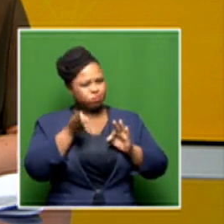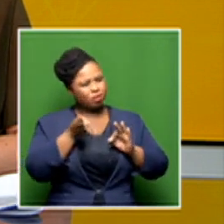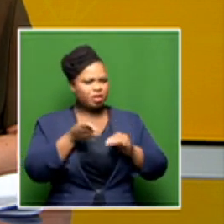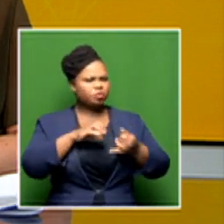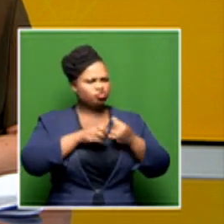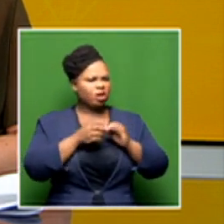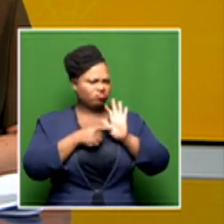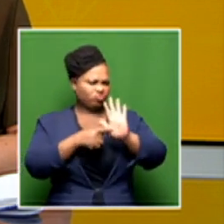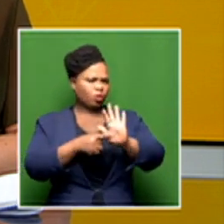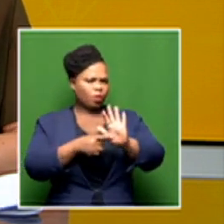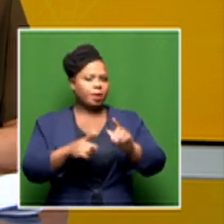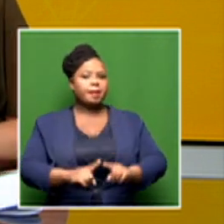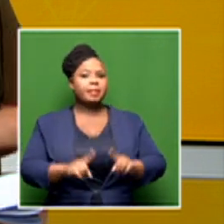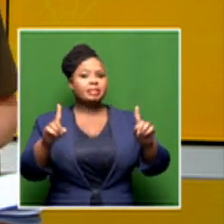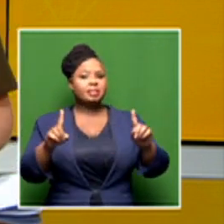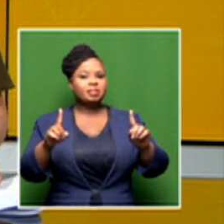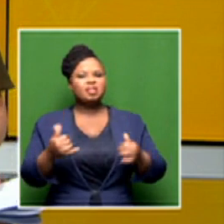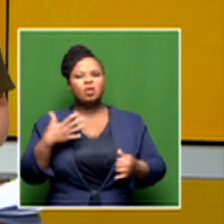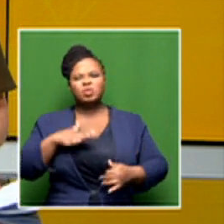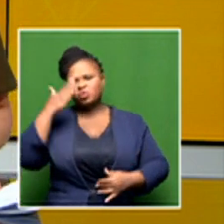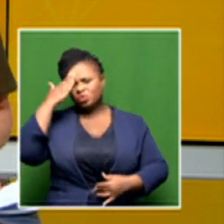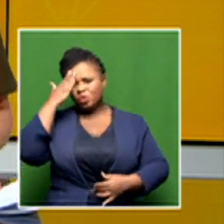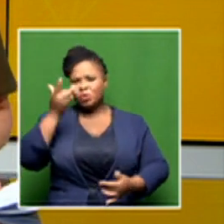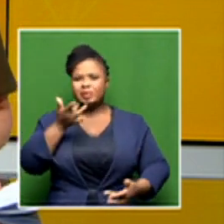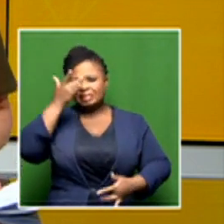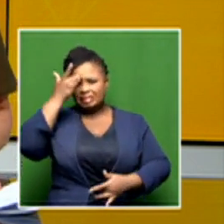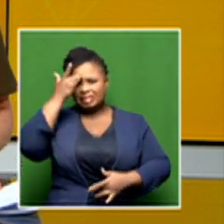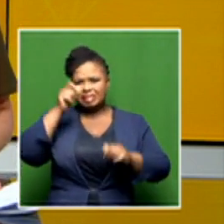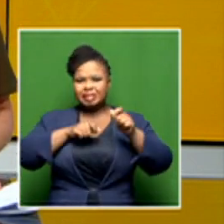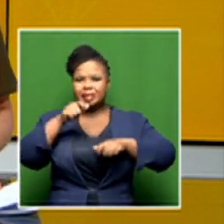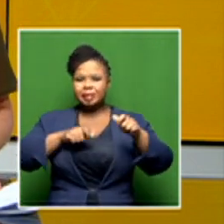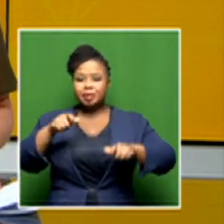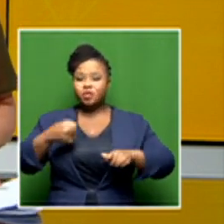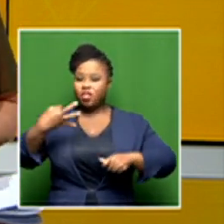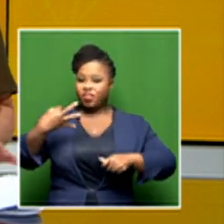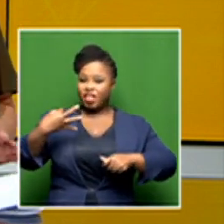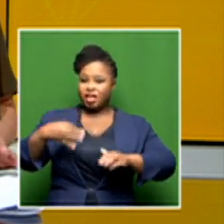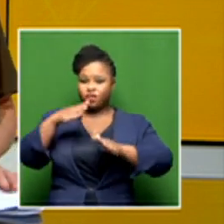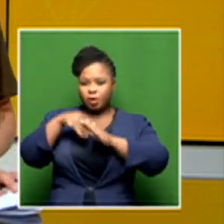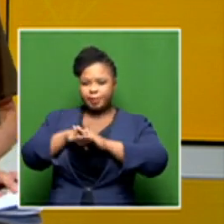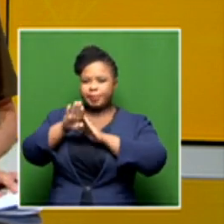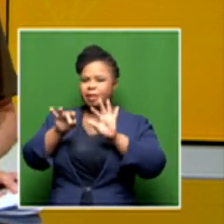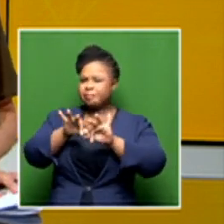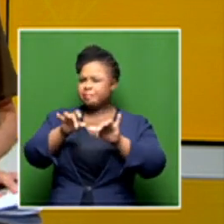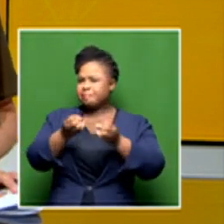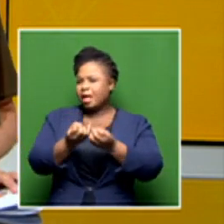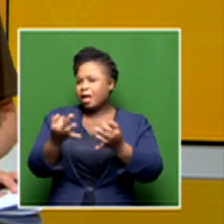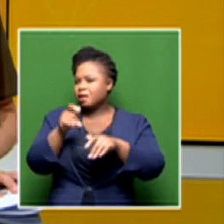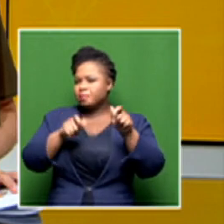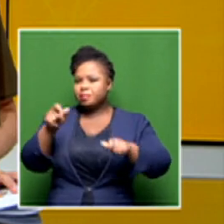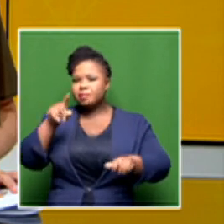keep it up. At what infection rate do we enter a third wave? Just give us the technical definition.